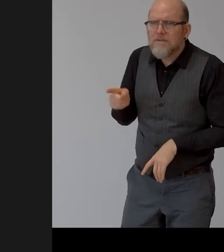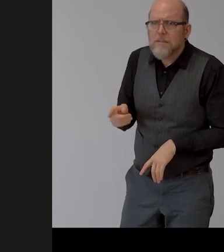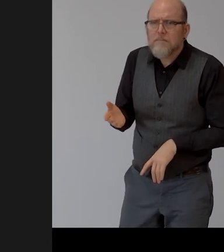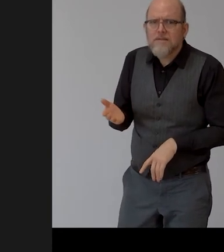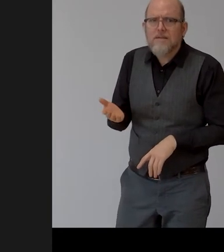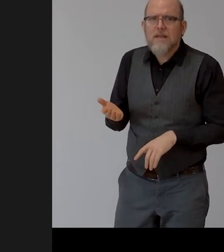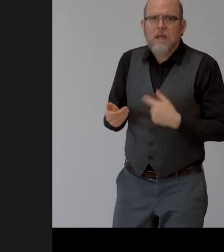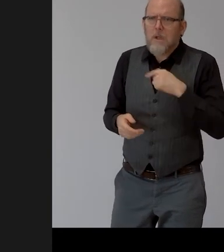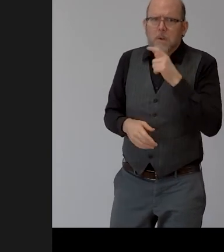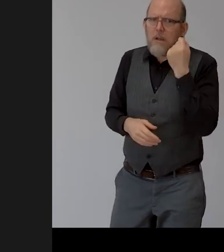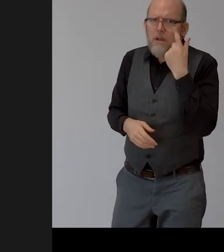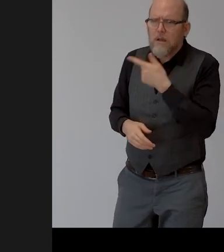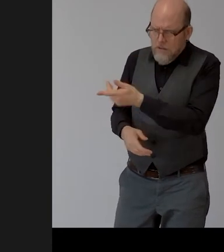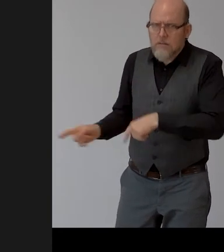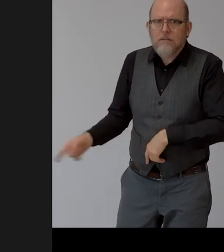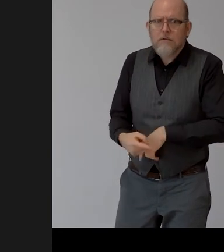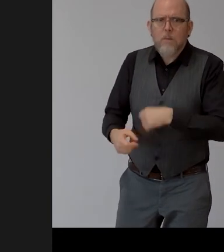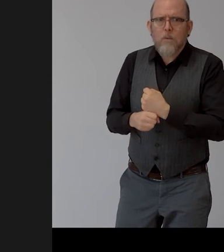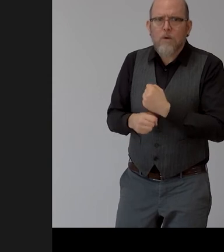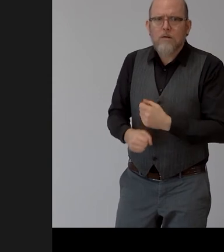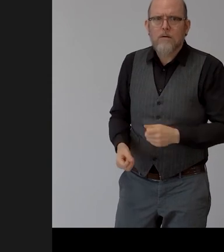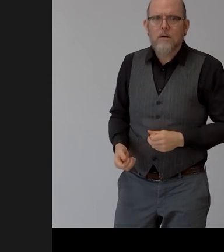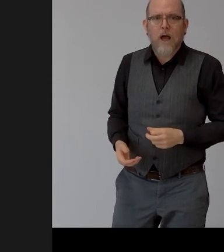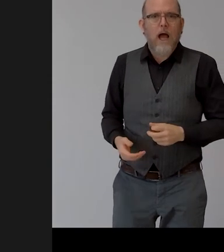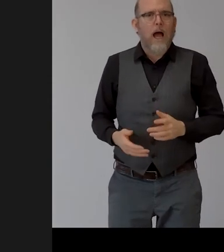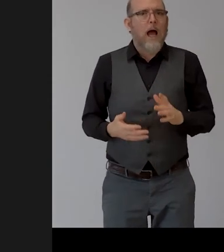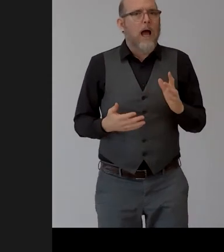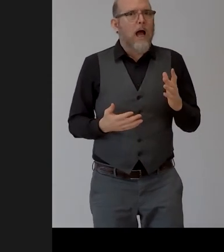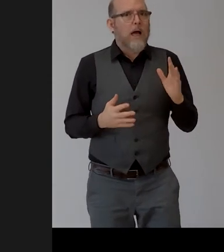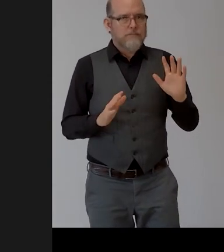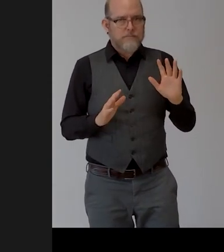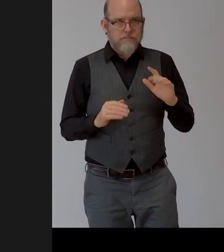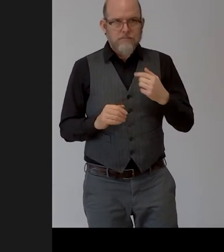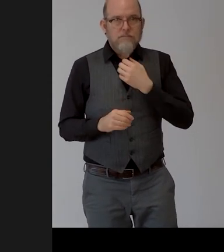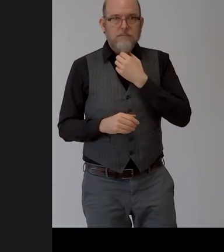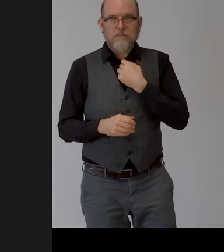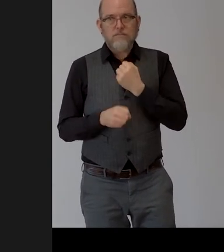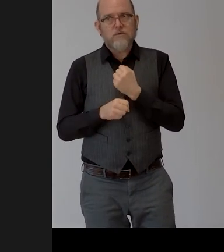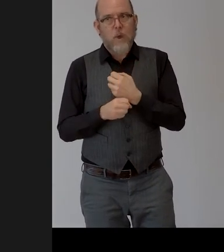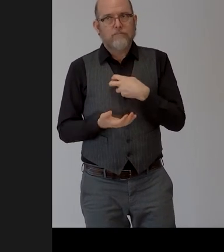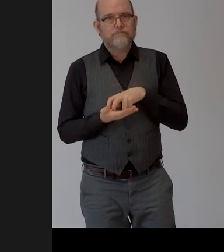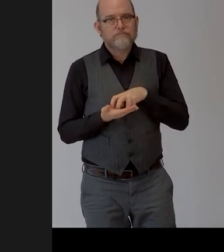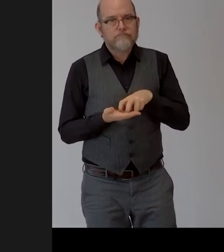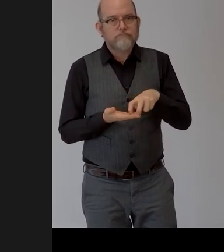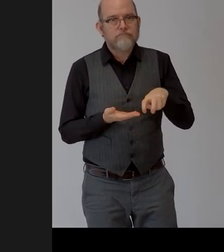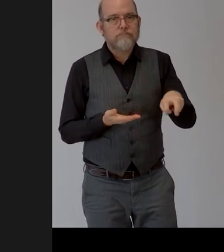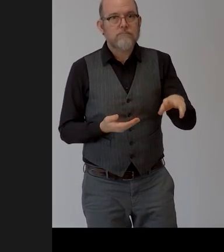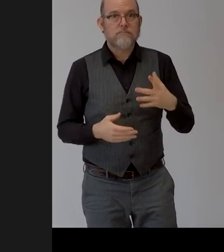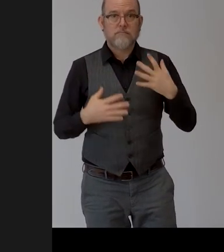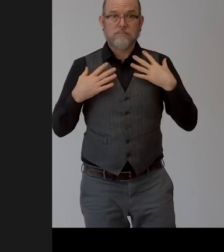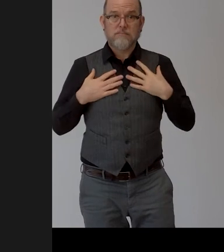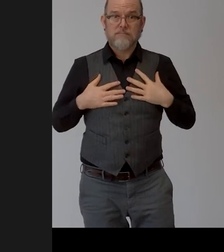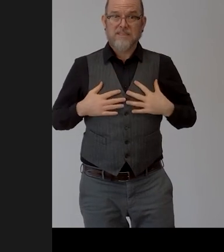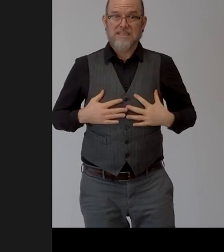i go to work with my pajama my neglected pajama like i didn't have the power to replace to something